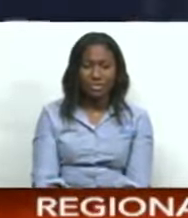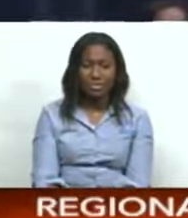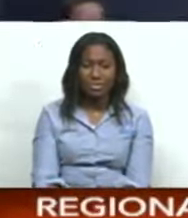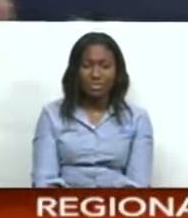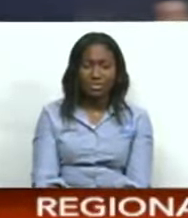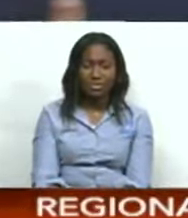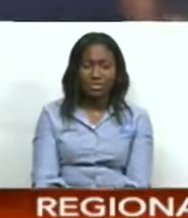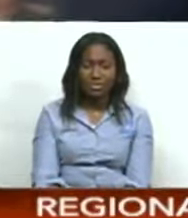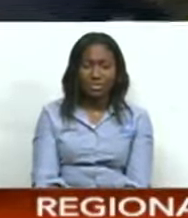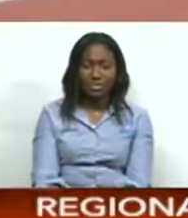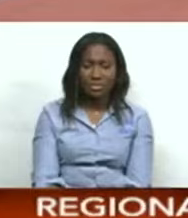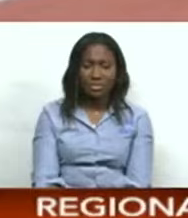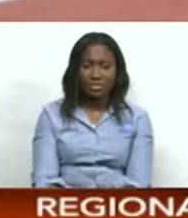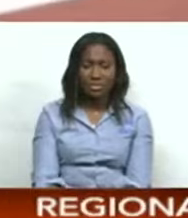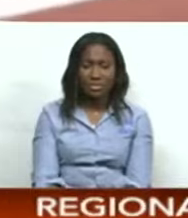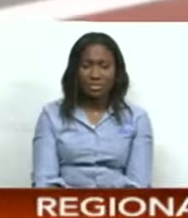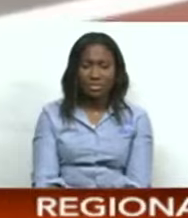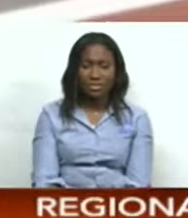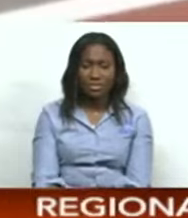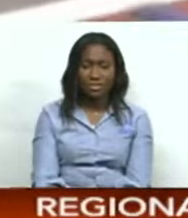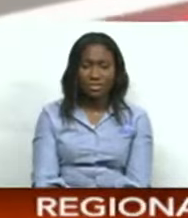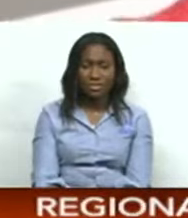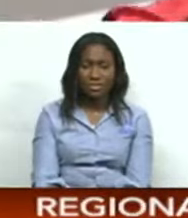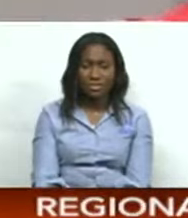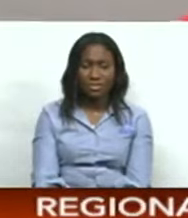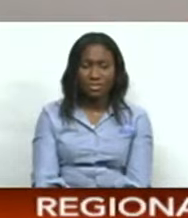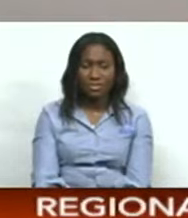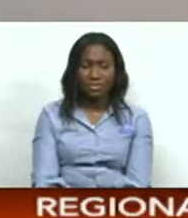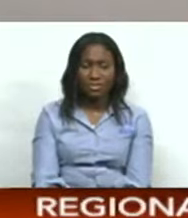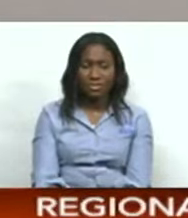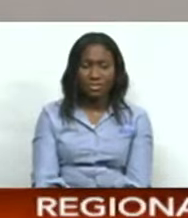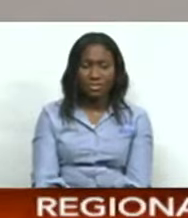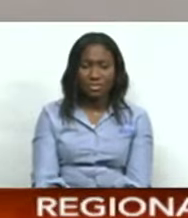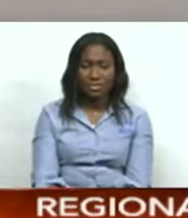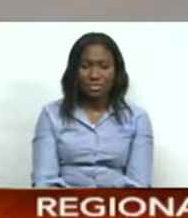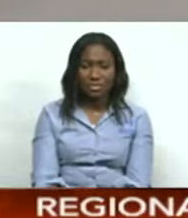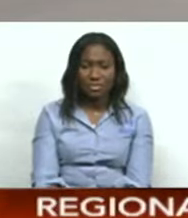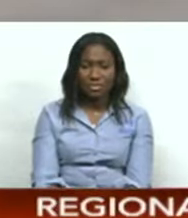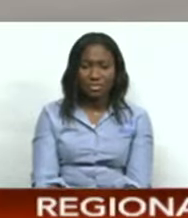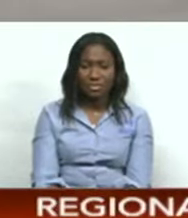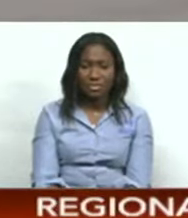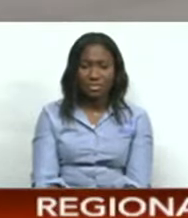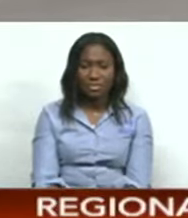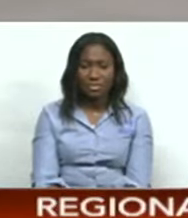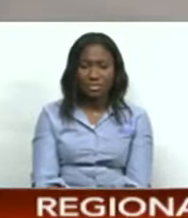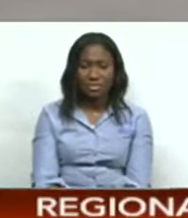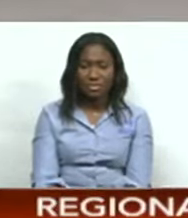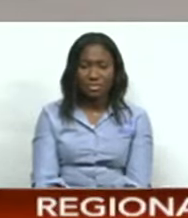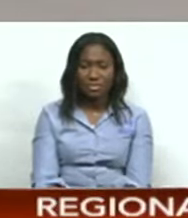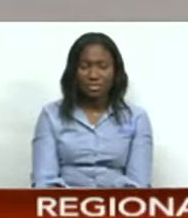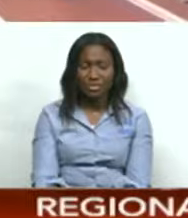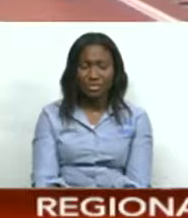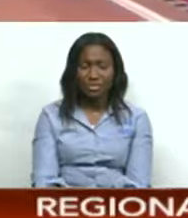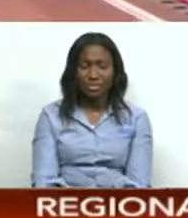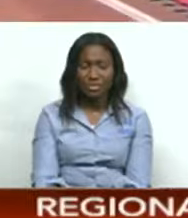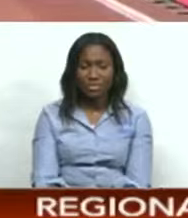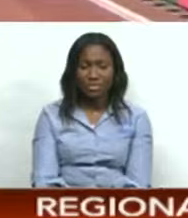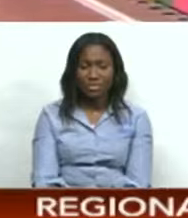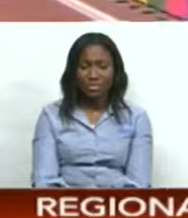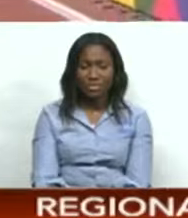qualifying spot here? Nervous moments for Jureme Richards. He will have to wait and see if he's done enough to get himself into the queue.